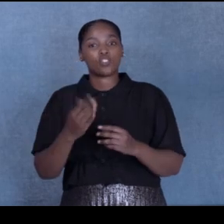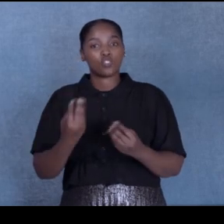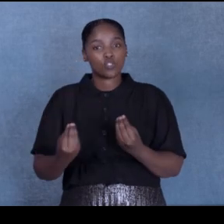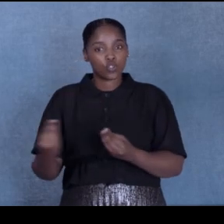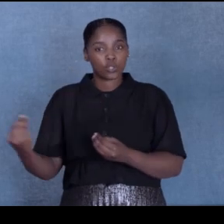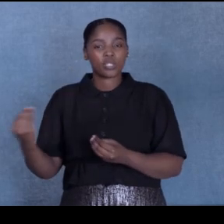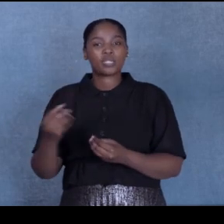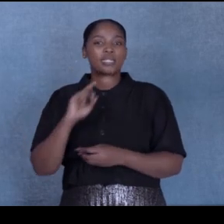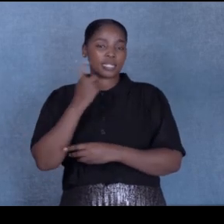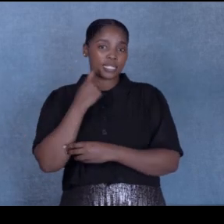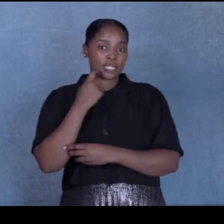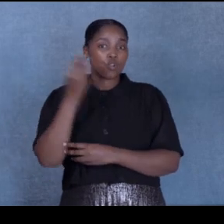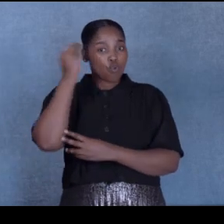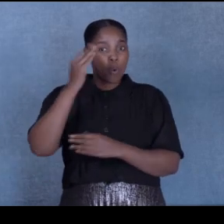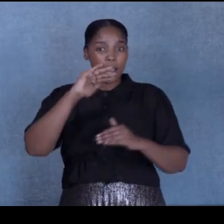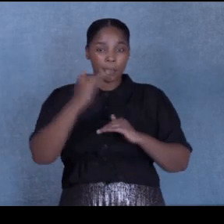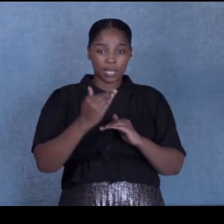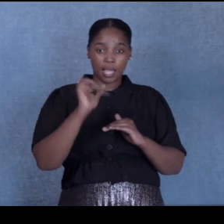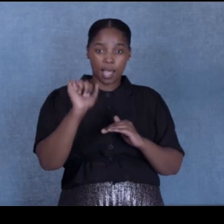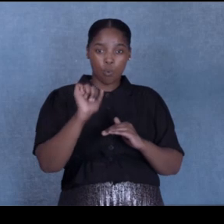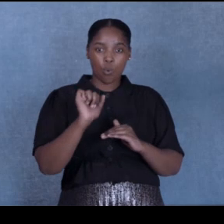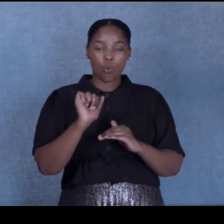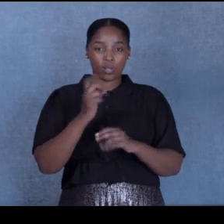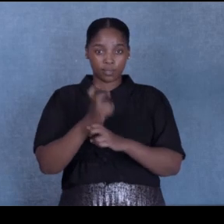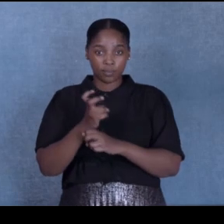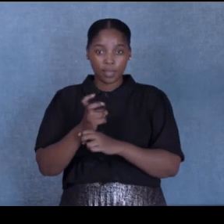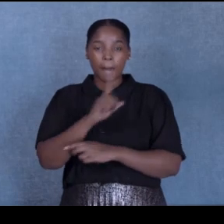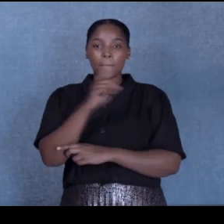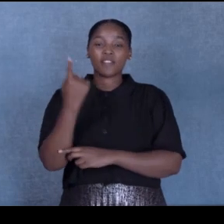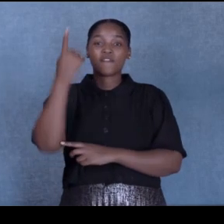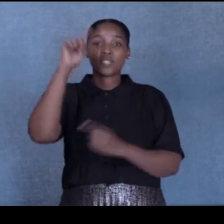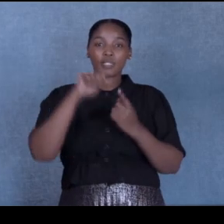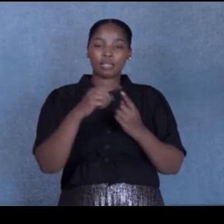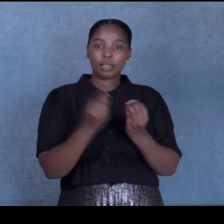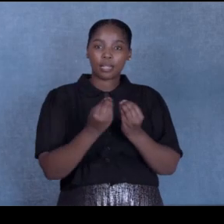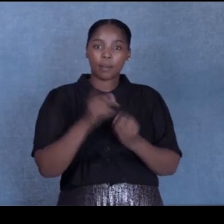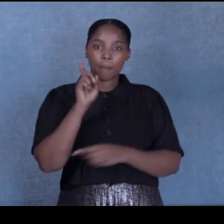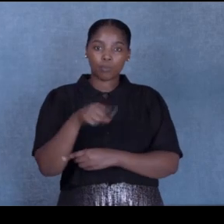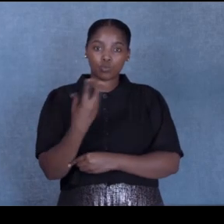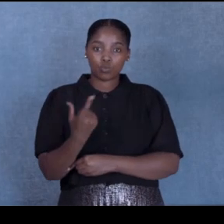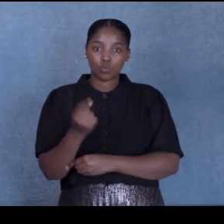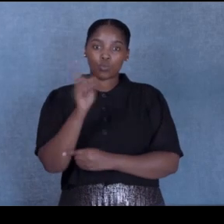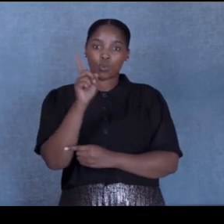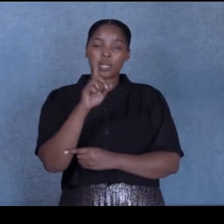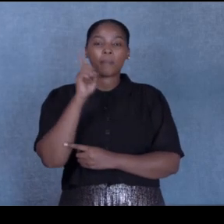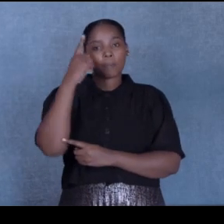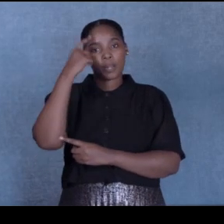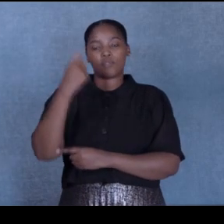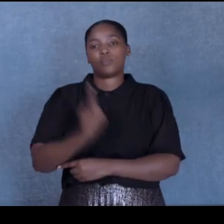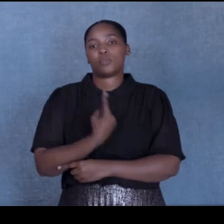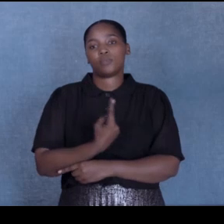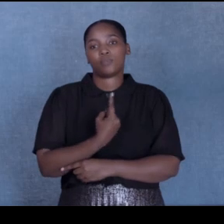limitations is very hard. But the first thing you should do is you should believe in yourself.